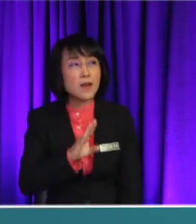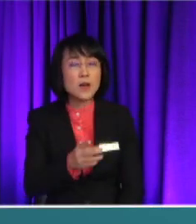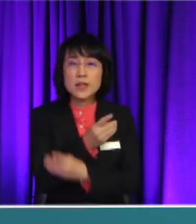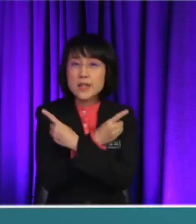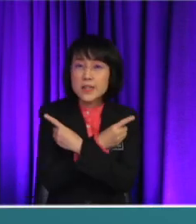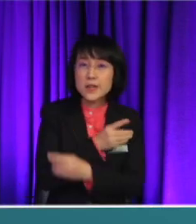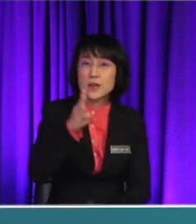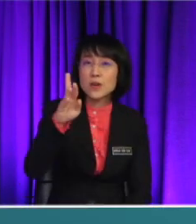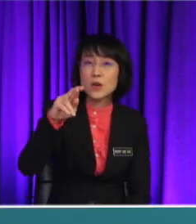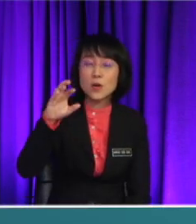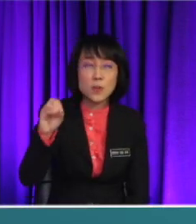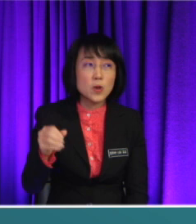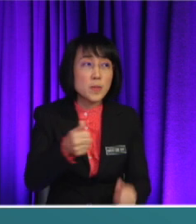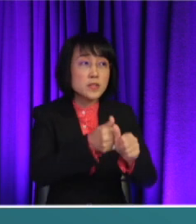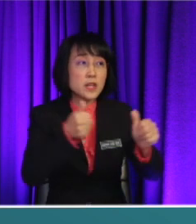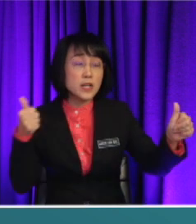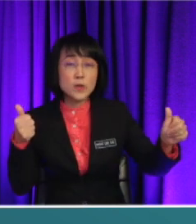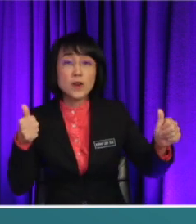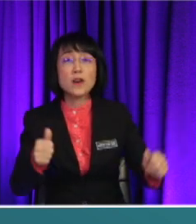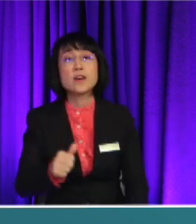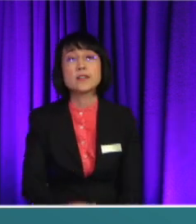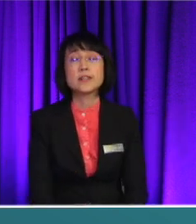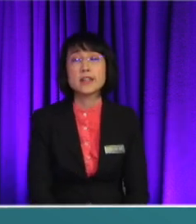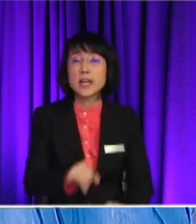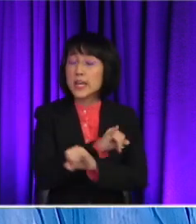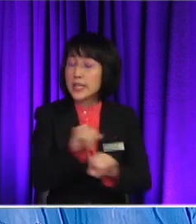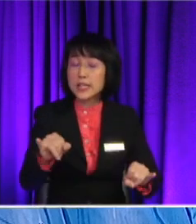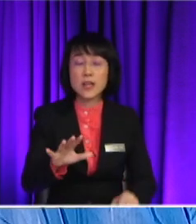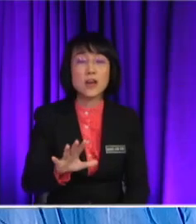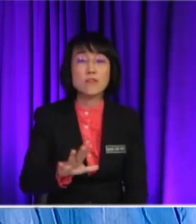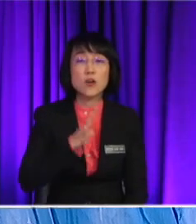tone, yeah? Make sure you need to use a formal tone, okay?